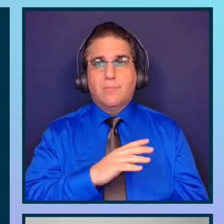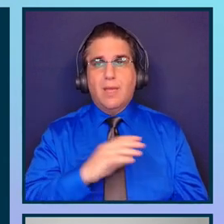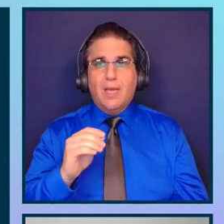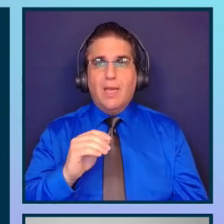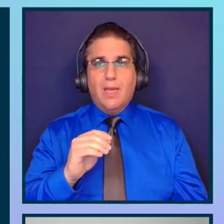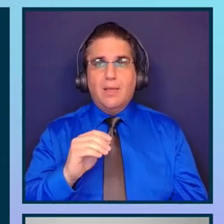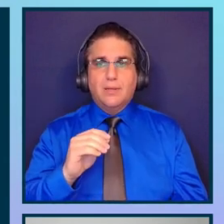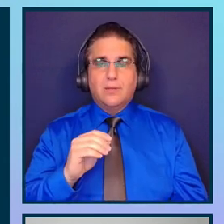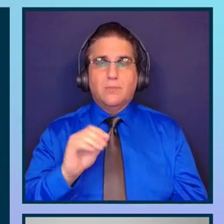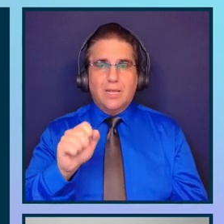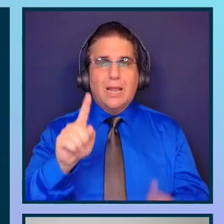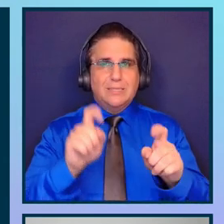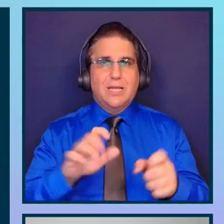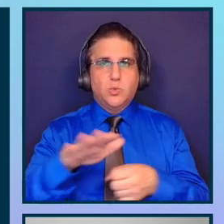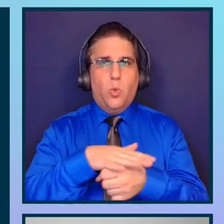And as well,